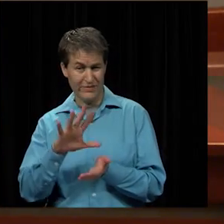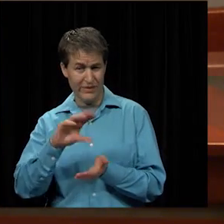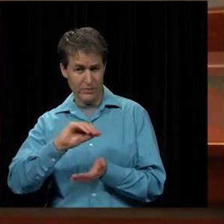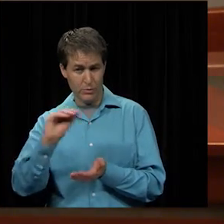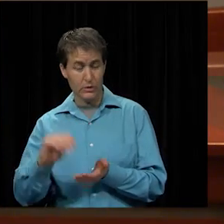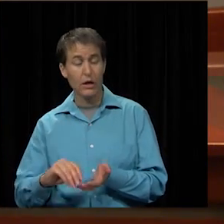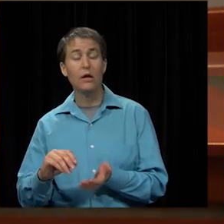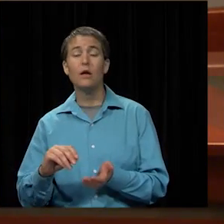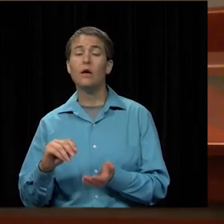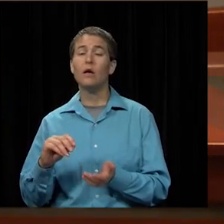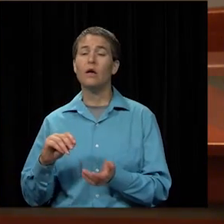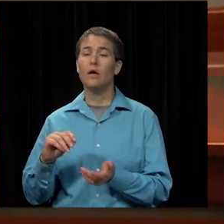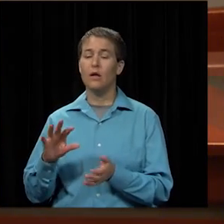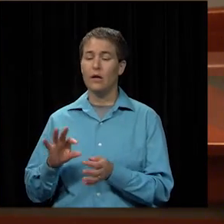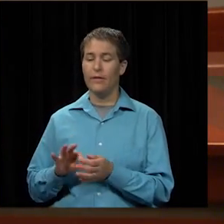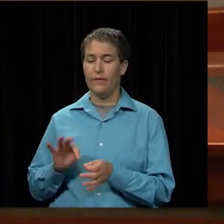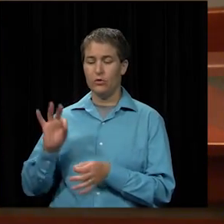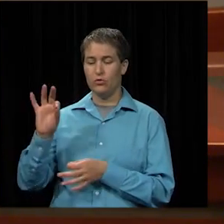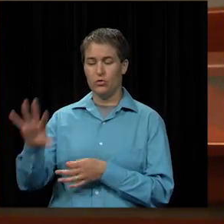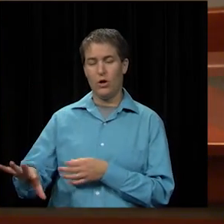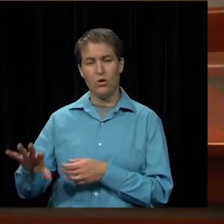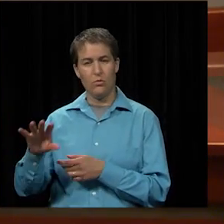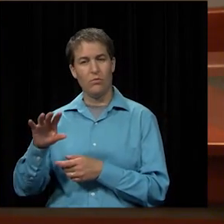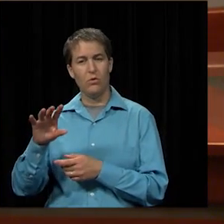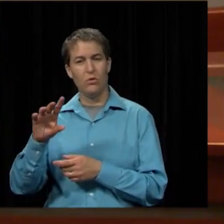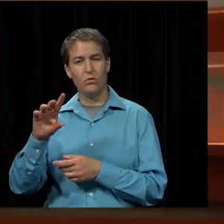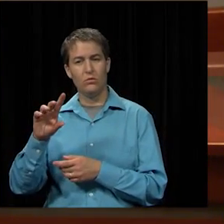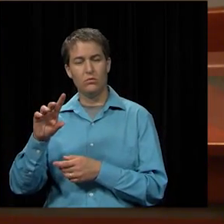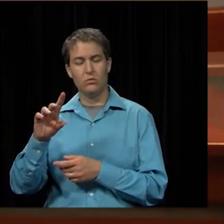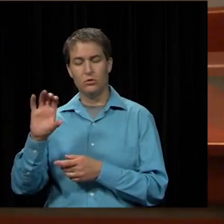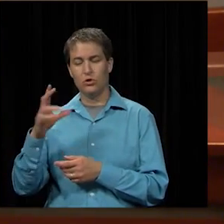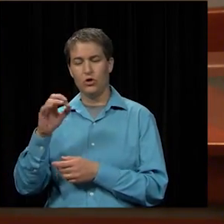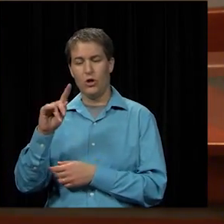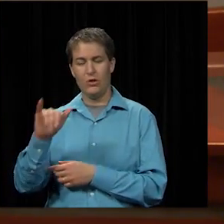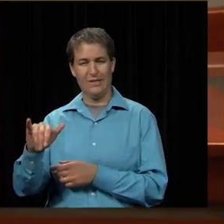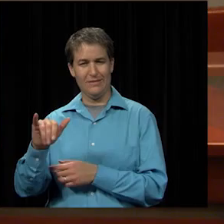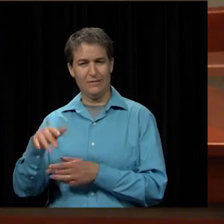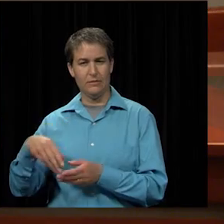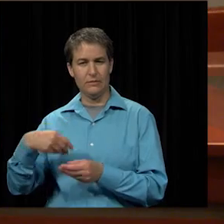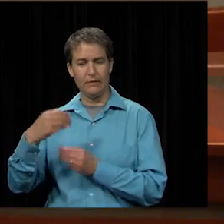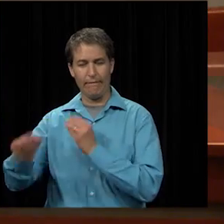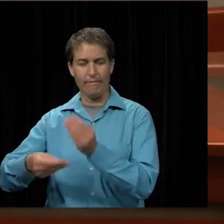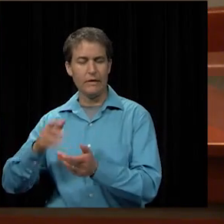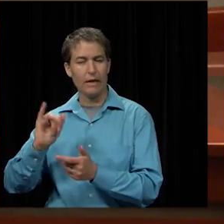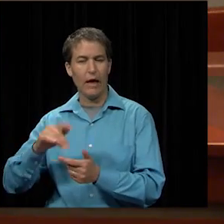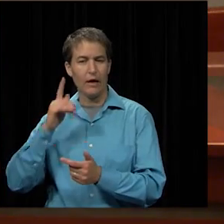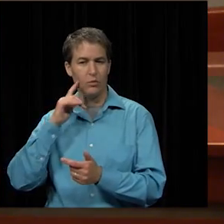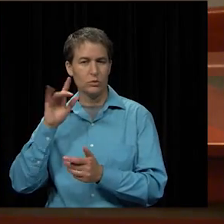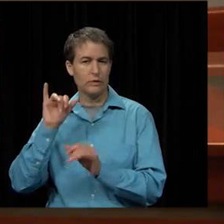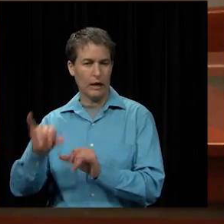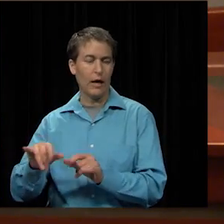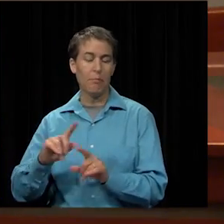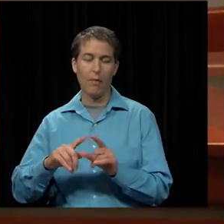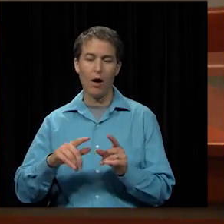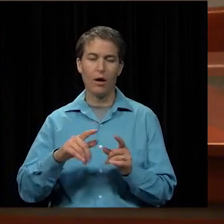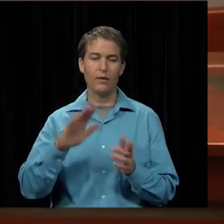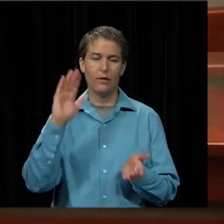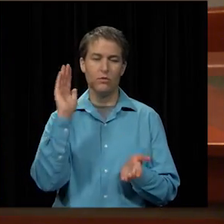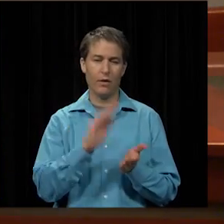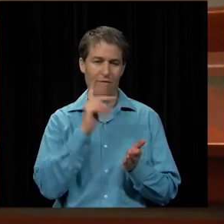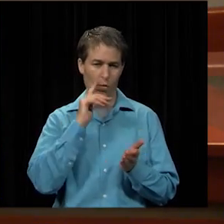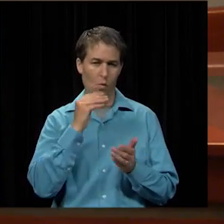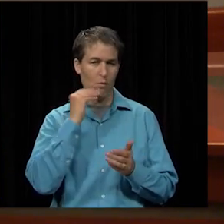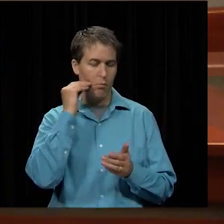The charitable deductions will stay at 100 percent, but they did do the deductions for home mortgage interest and property taxes.